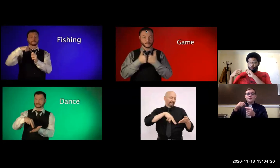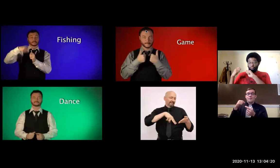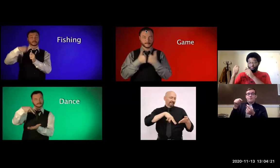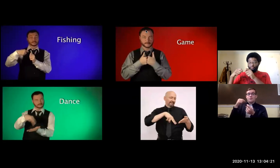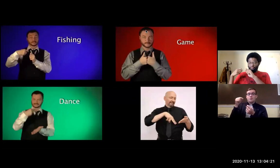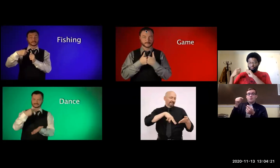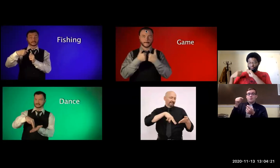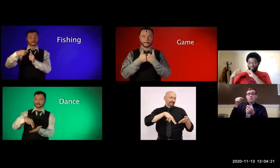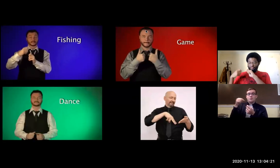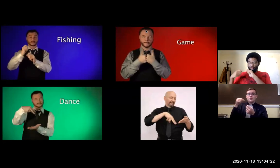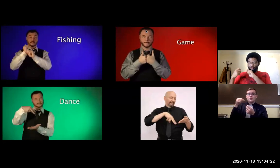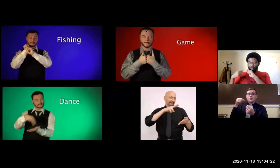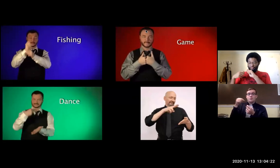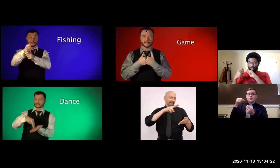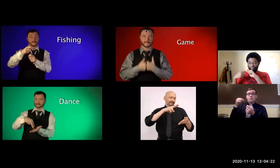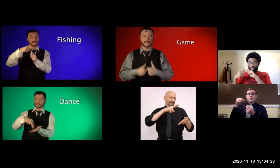fishing